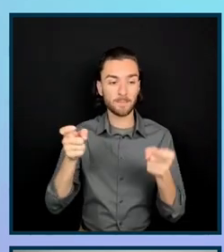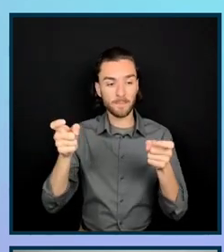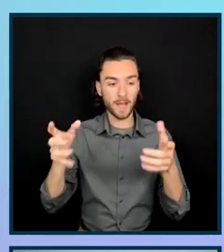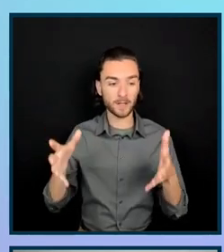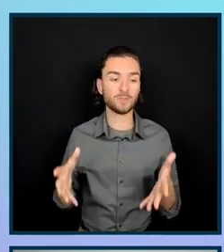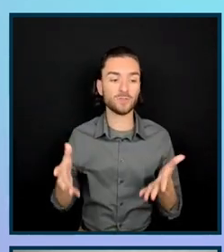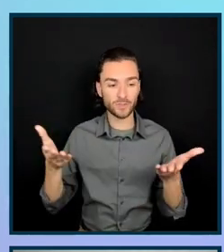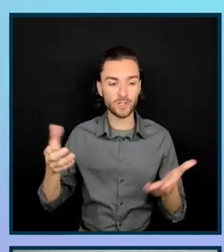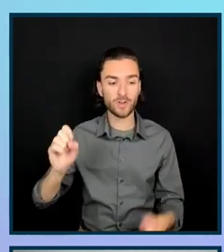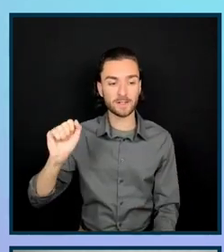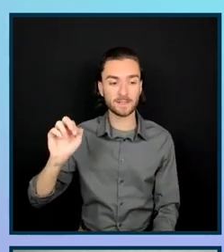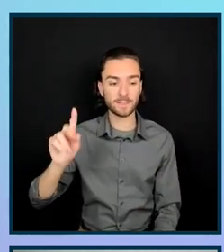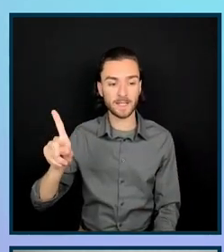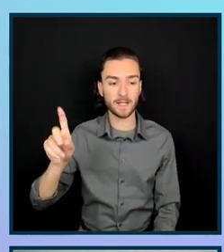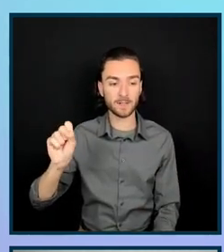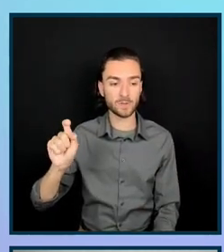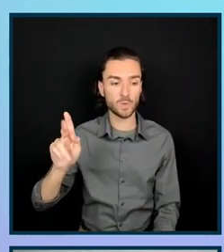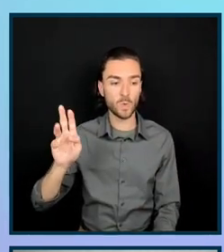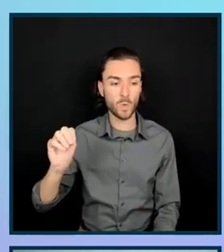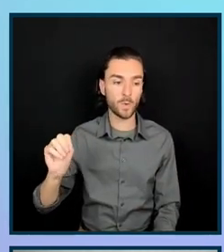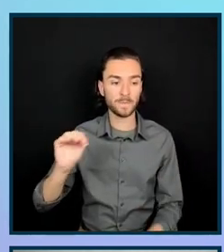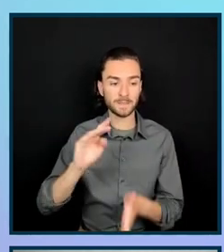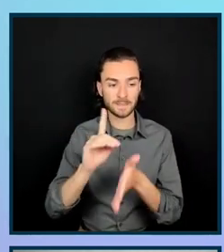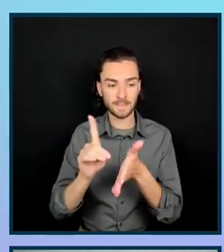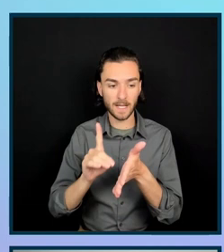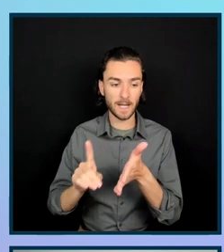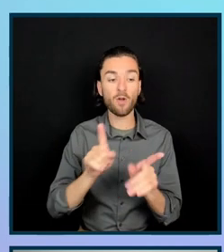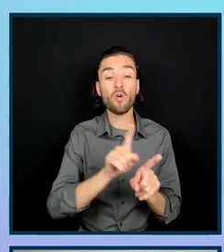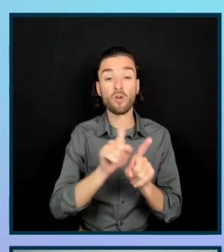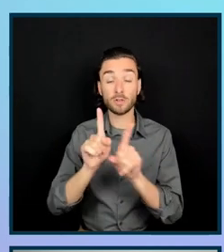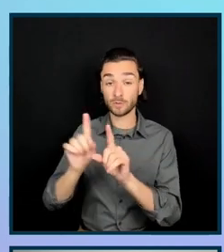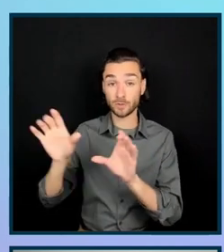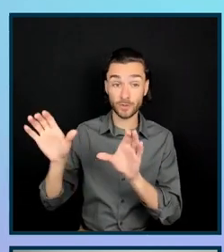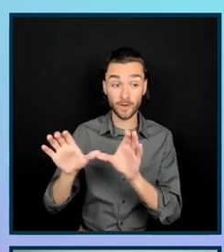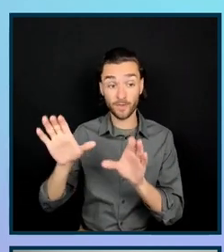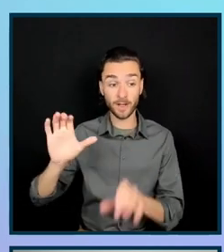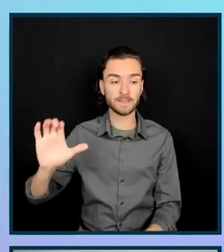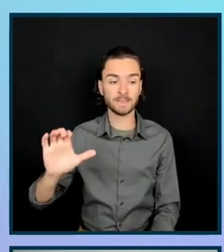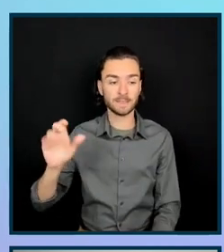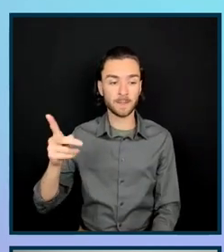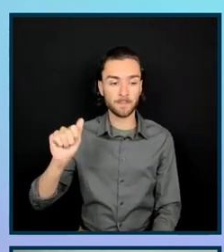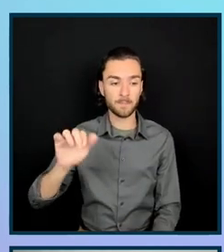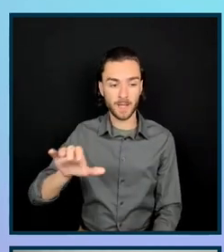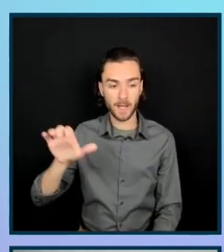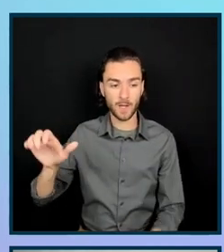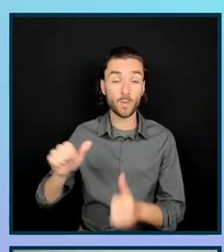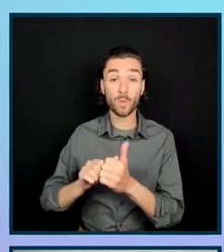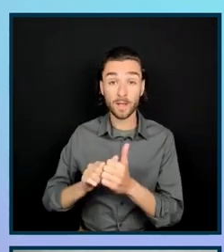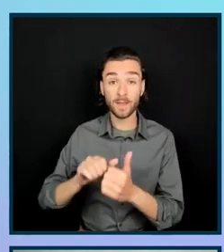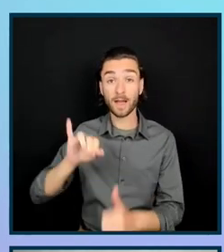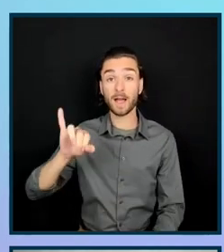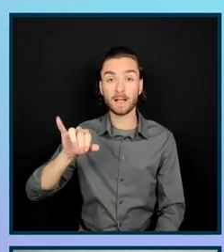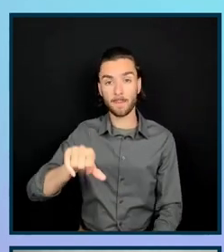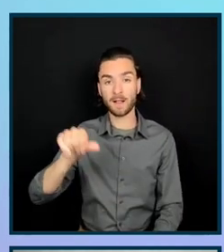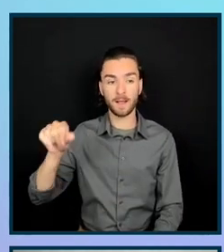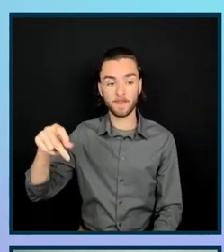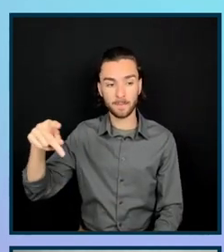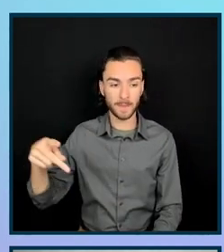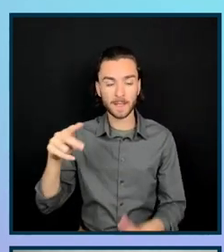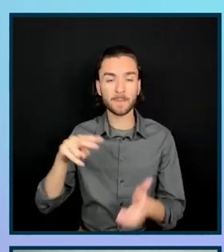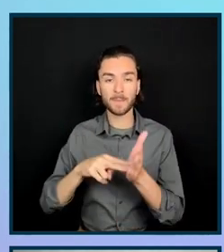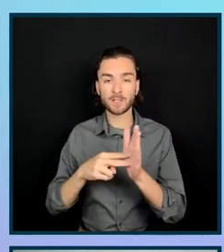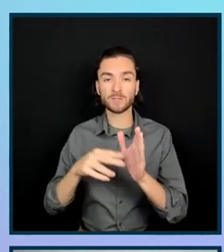Sandstorm Design. And I'm also CPAC certified by the IAAP. So that is a certified professional in